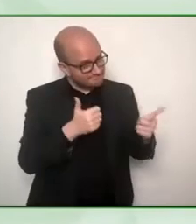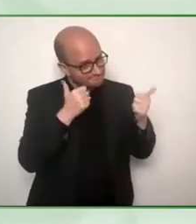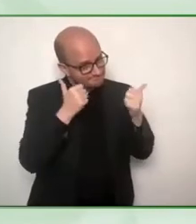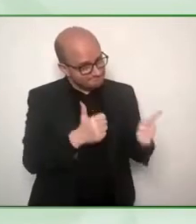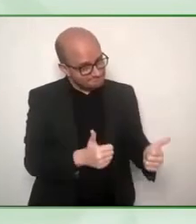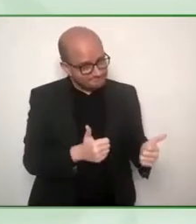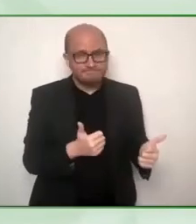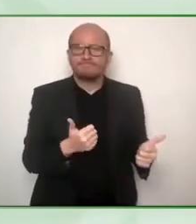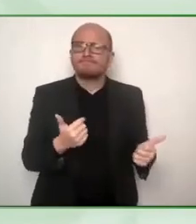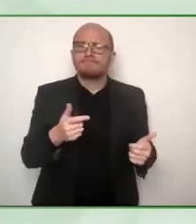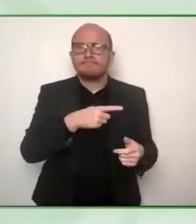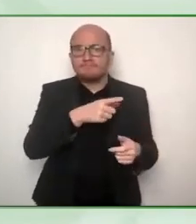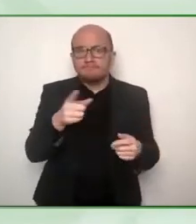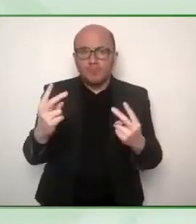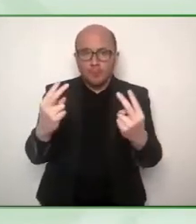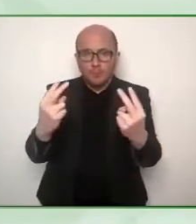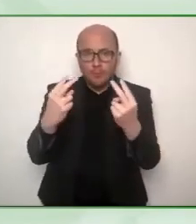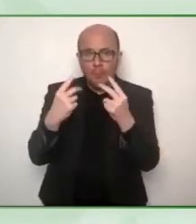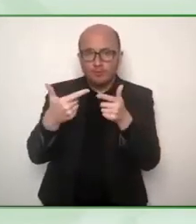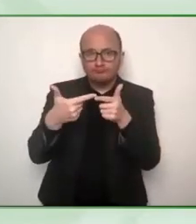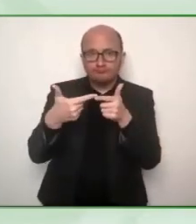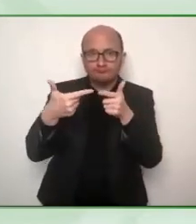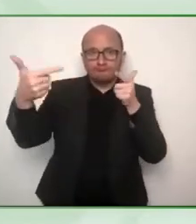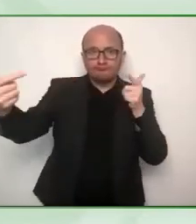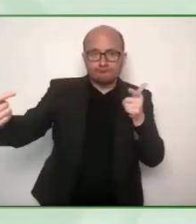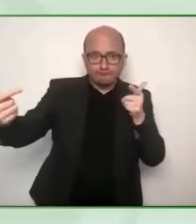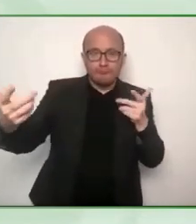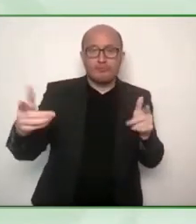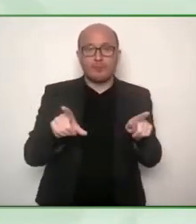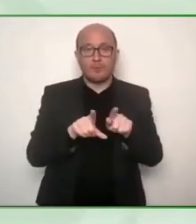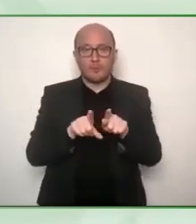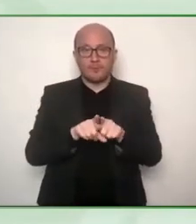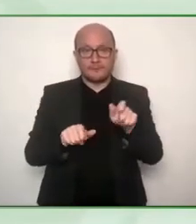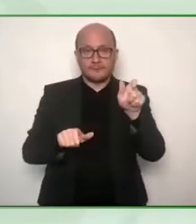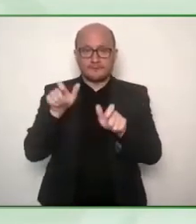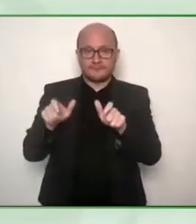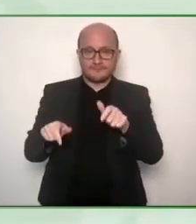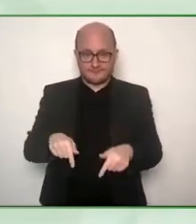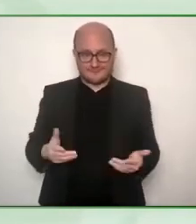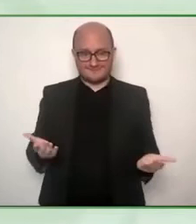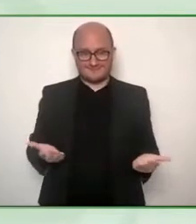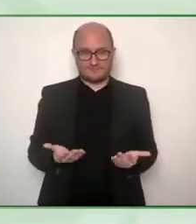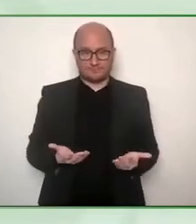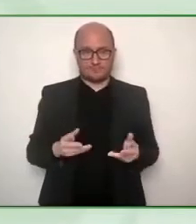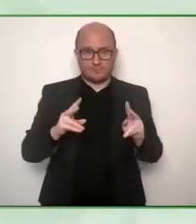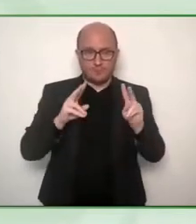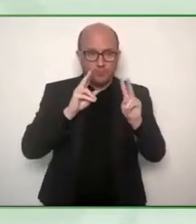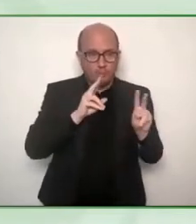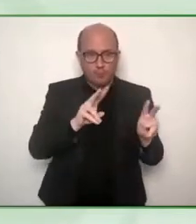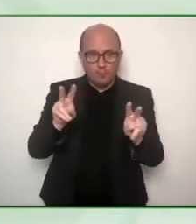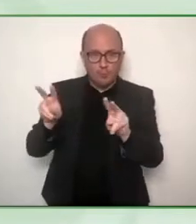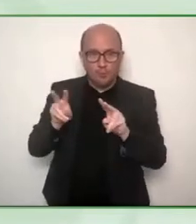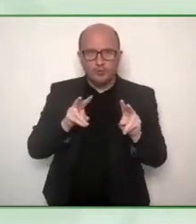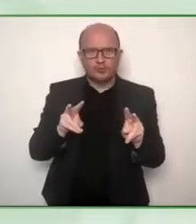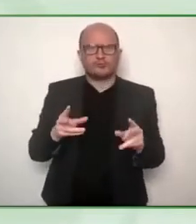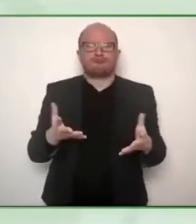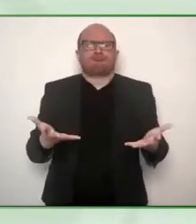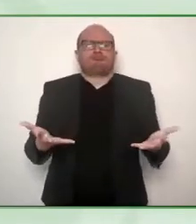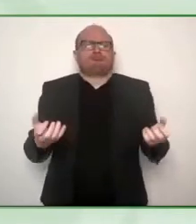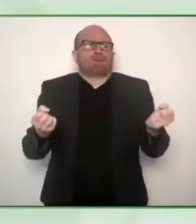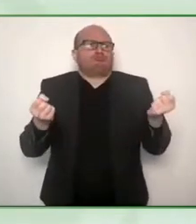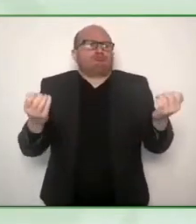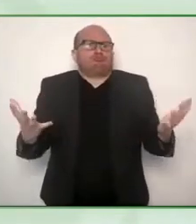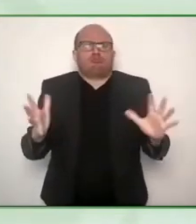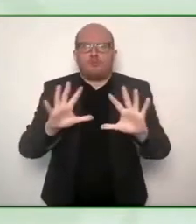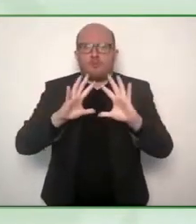we are a large variety of both cultures and countries here and I just wondered working